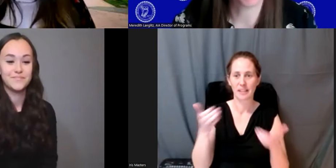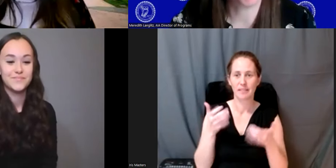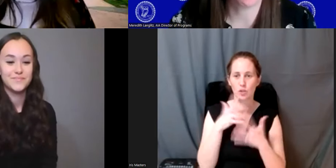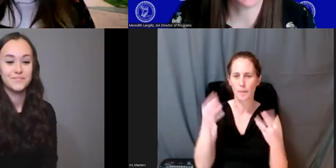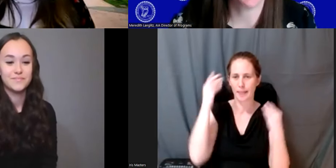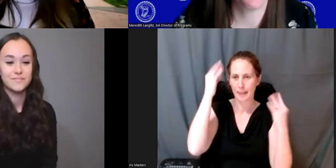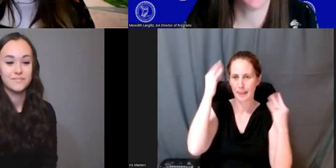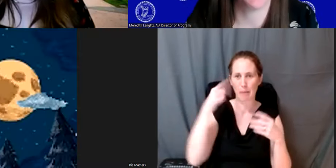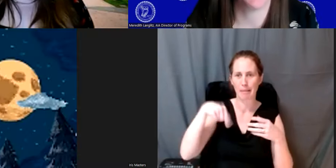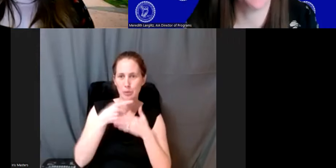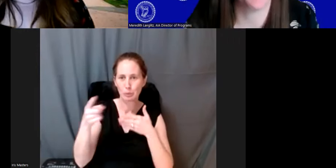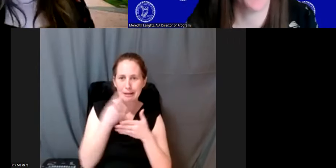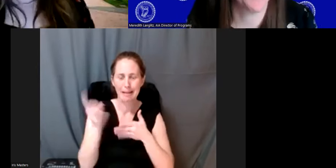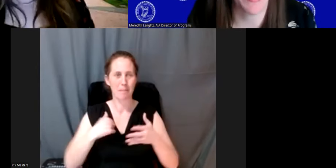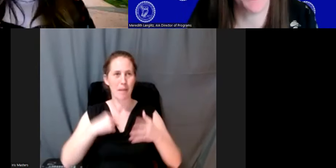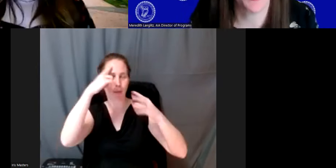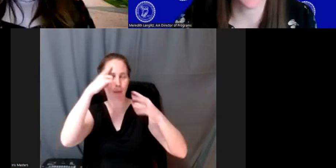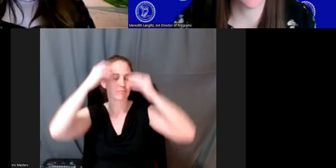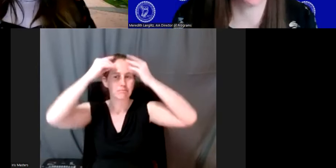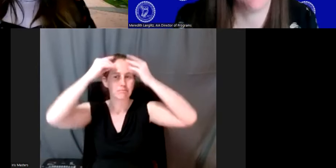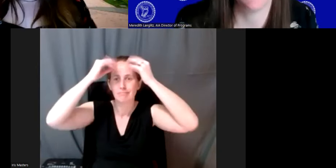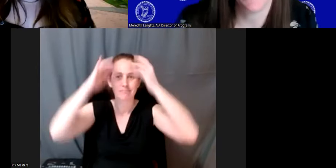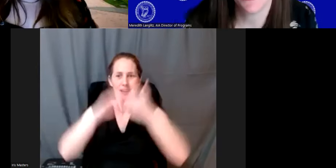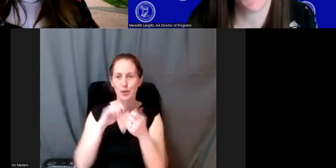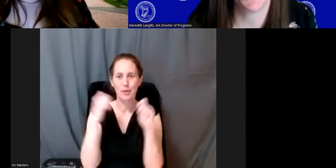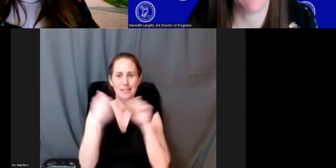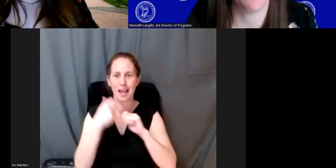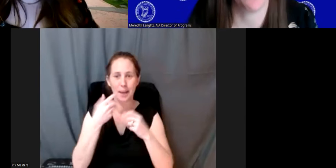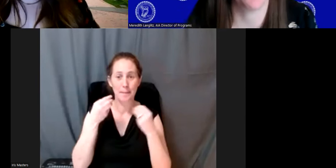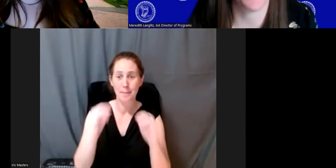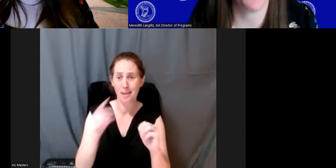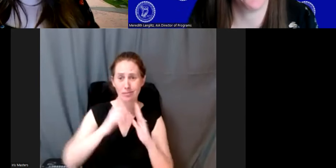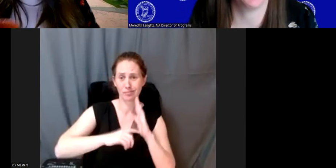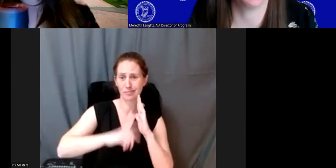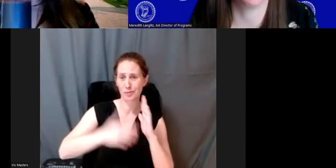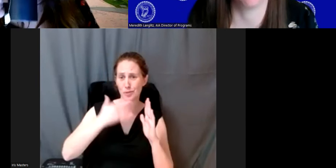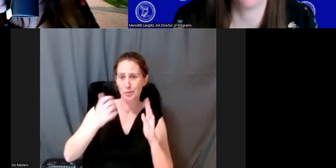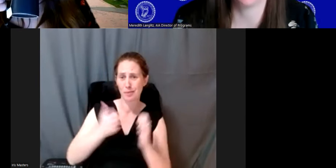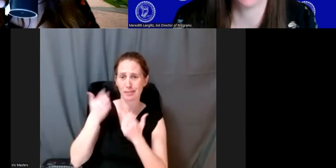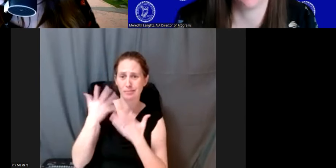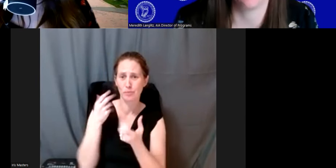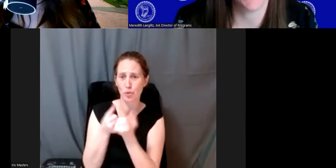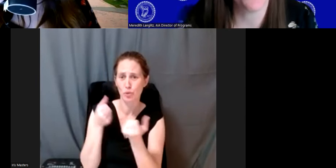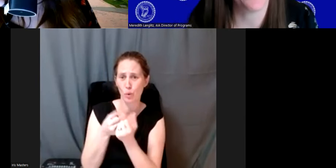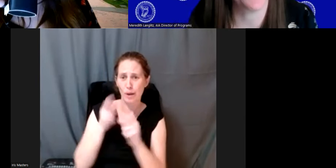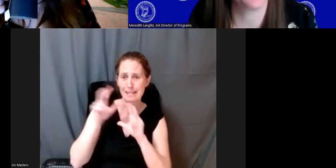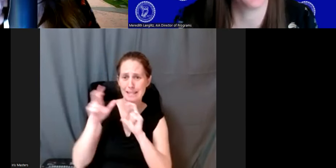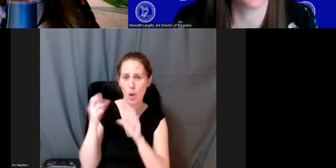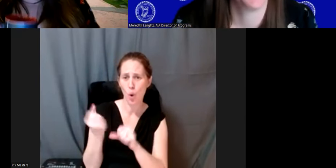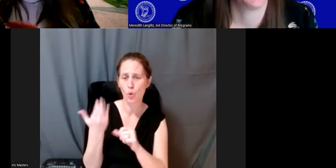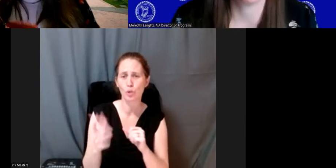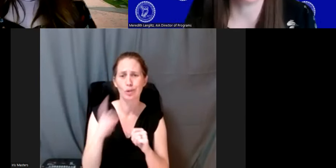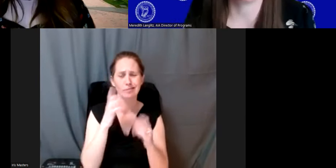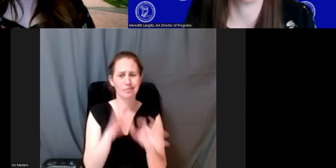my brain's been buzzing with thoughts of, you know, adapting archaeological methodologies to better serve stakeholders, the importance of language,